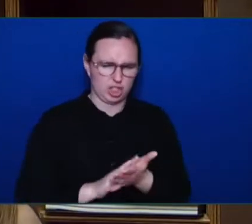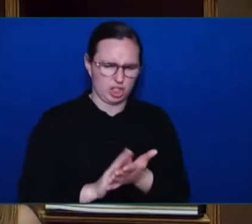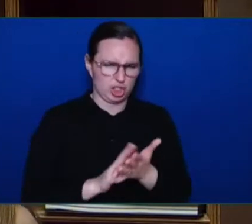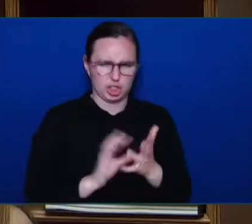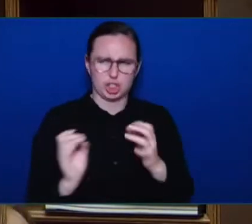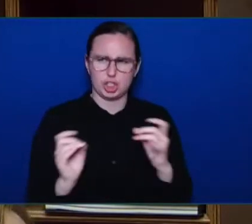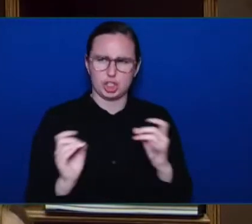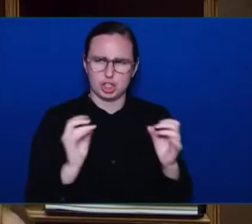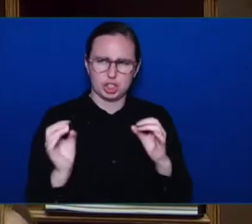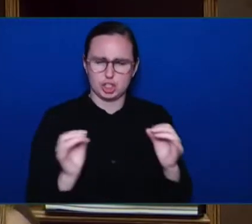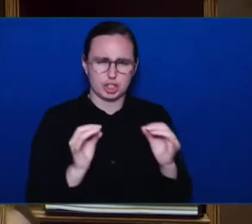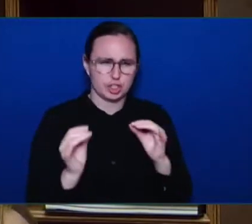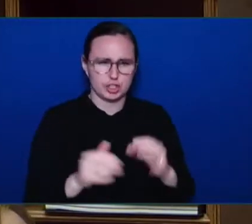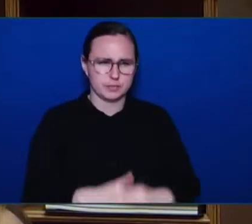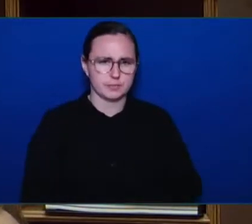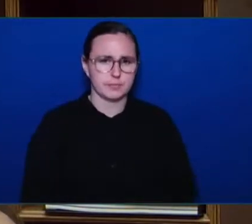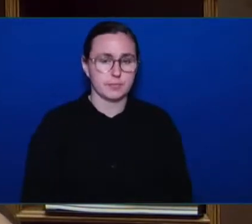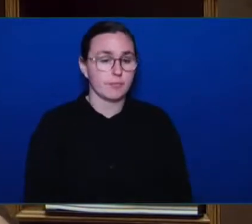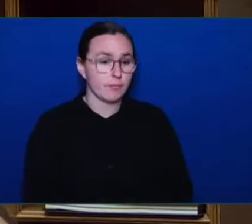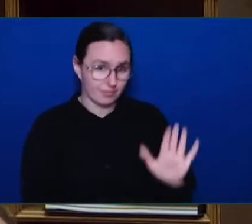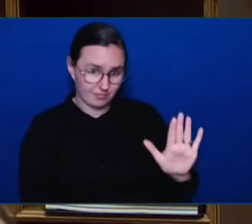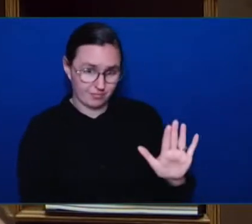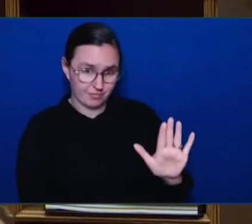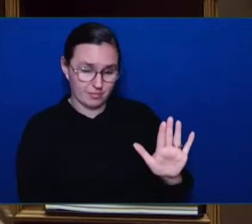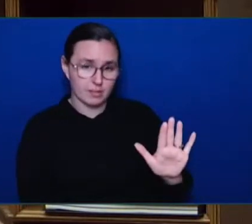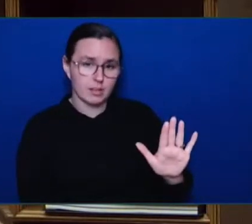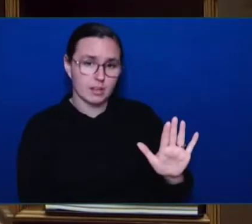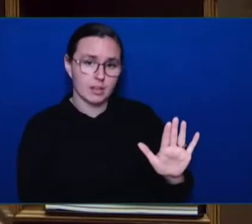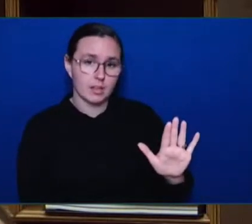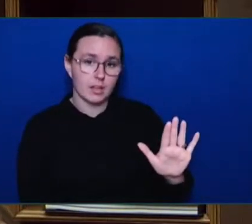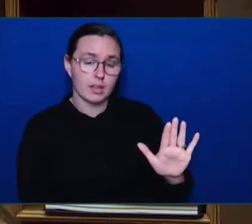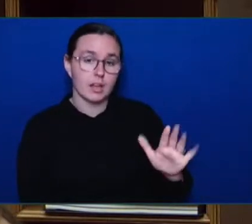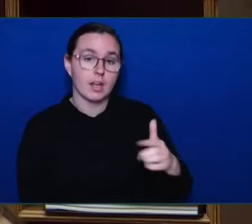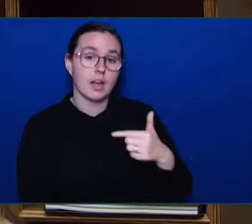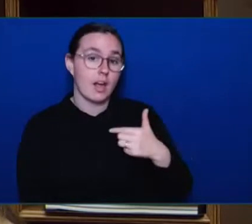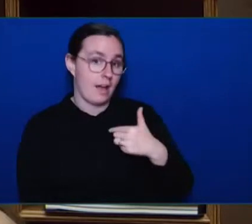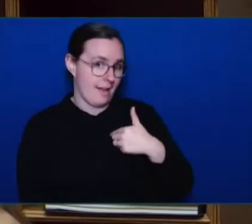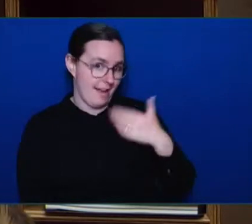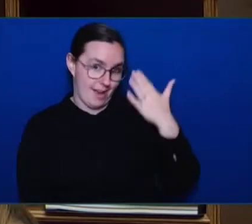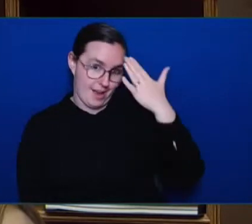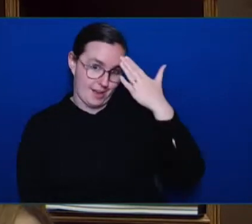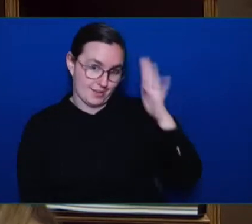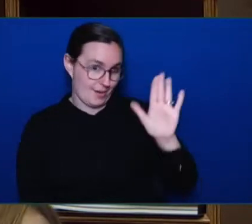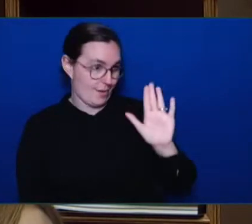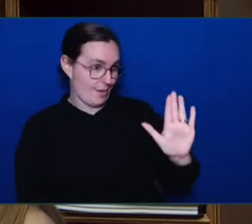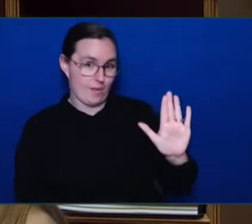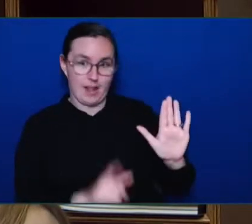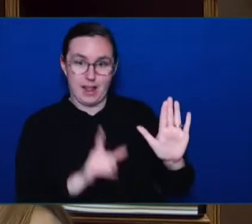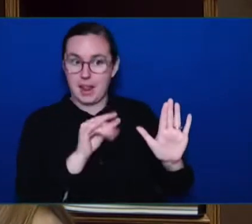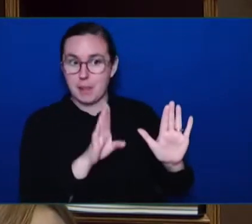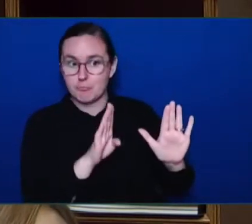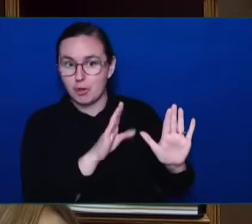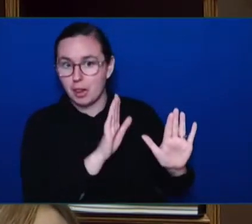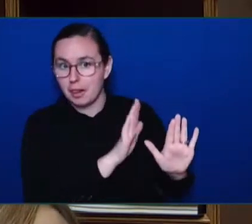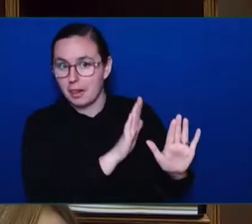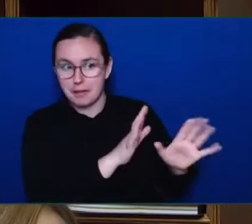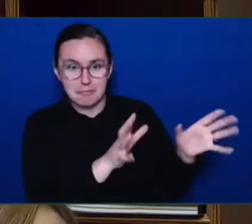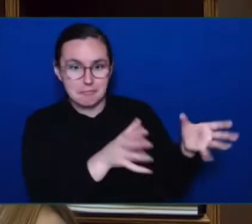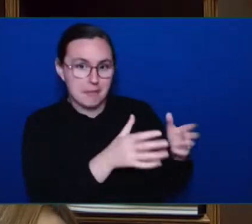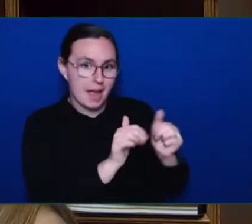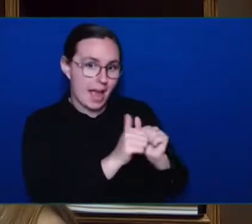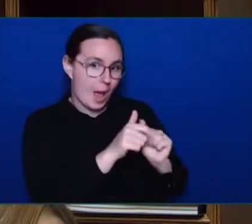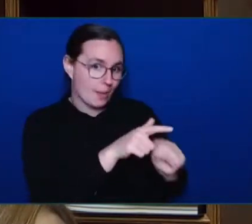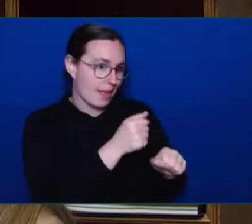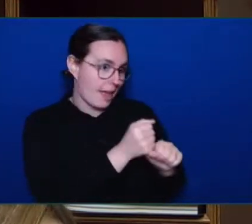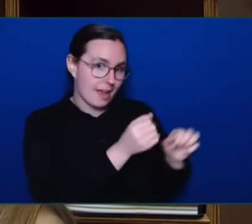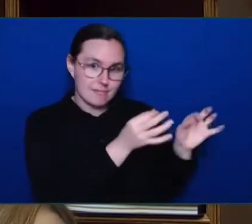I don't know how the B.C. Liberals operate, but over here, Cabinet makes decisions and Cabinet ultimately reviewed